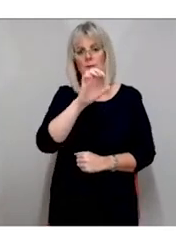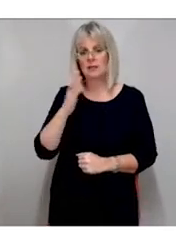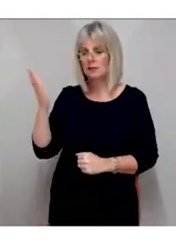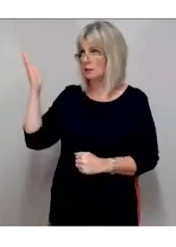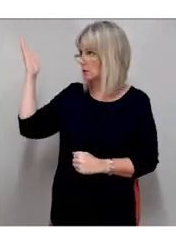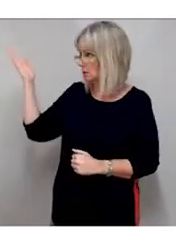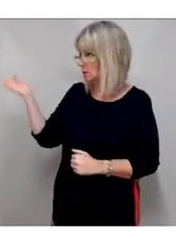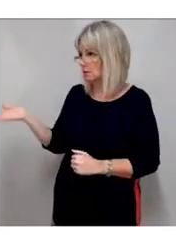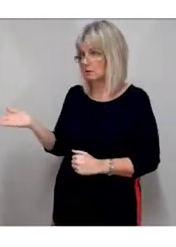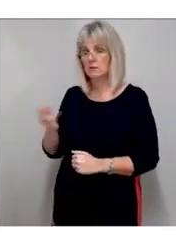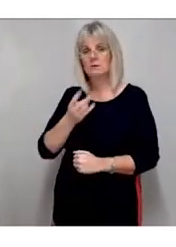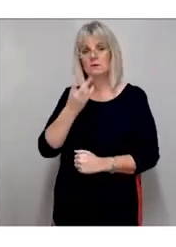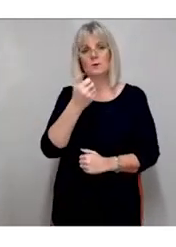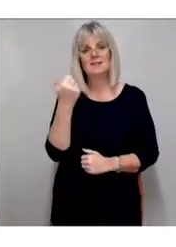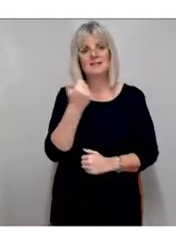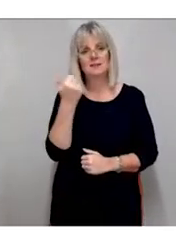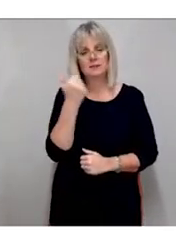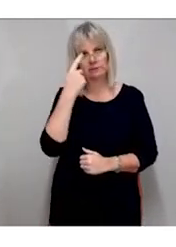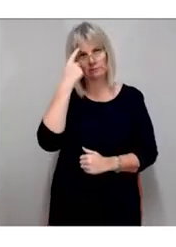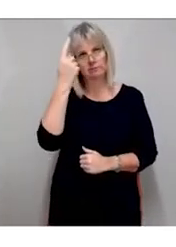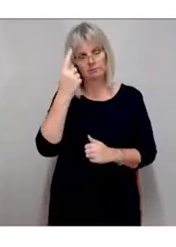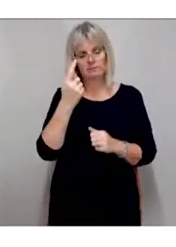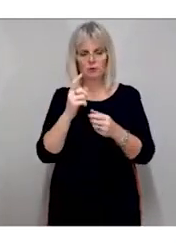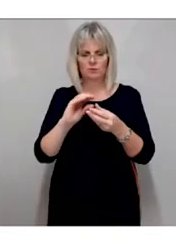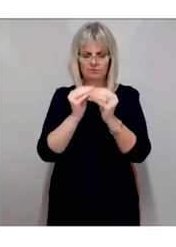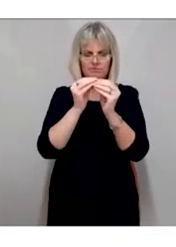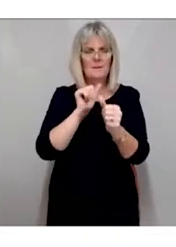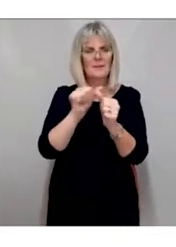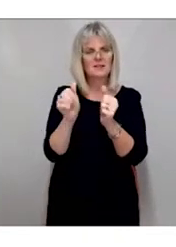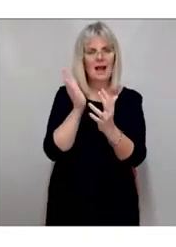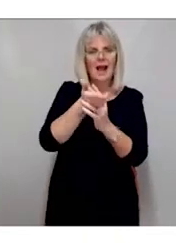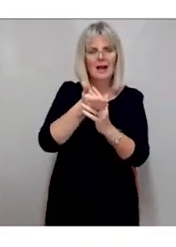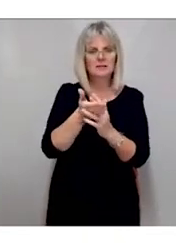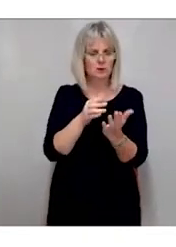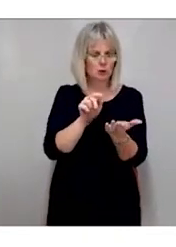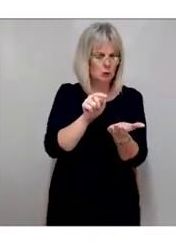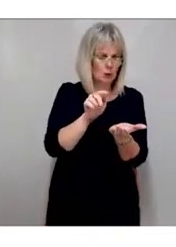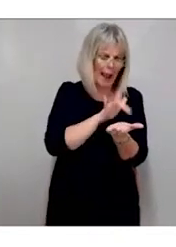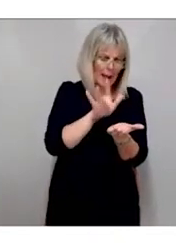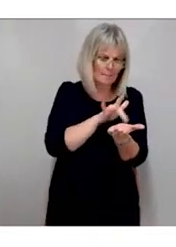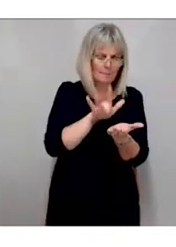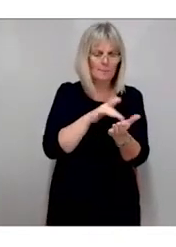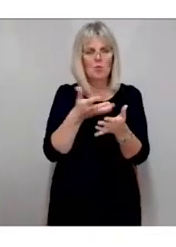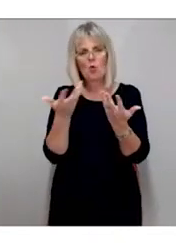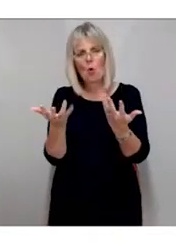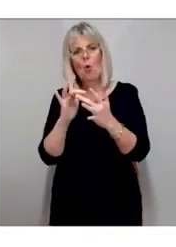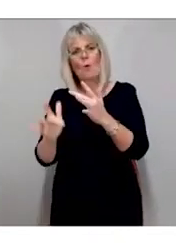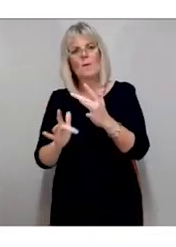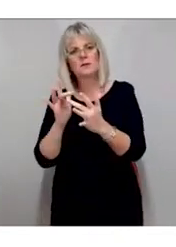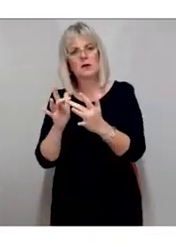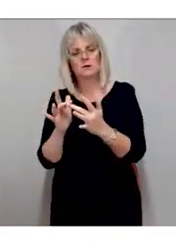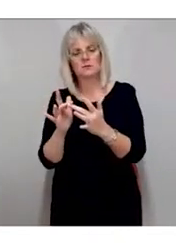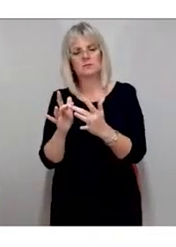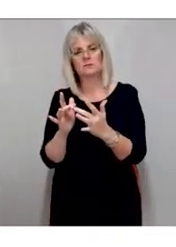better access to the websites and mobile apps and public services in Europe. The Directive covers